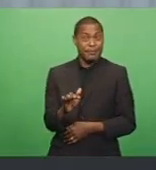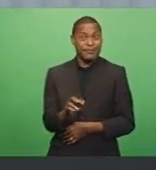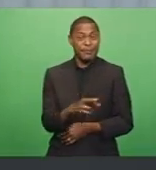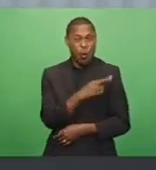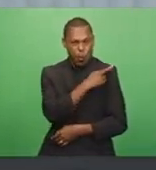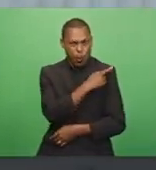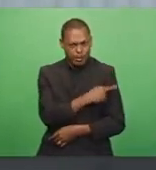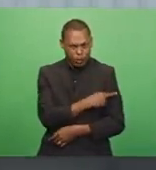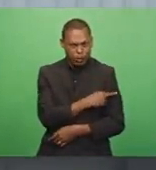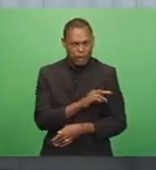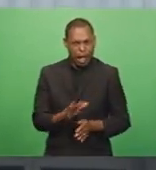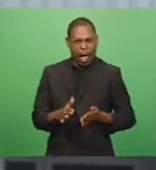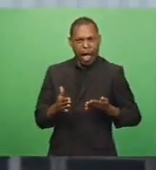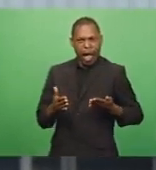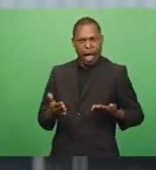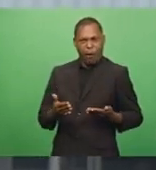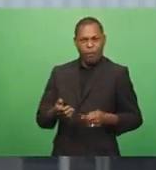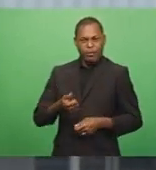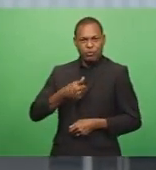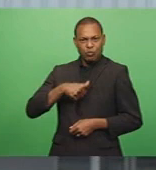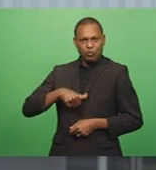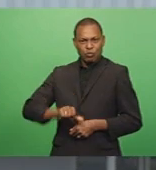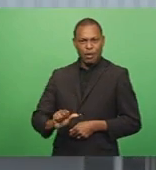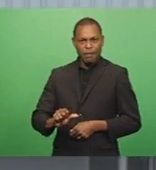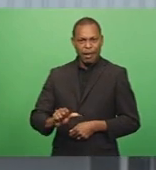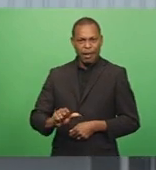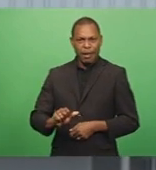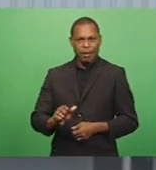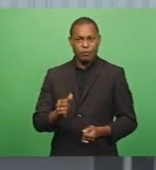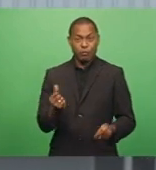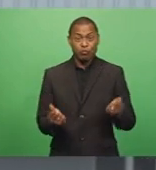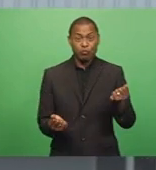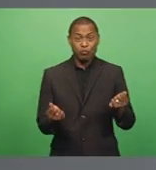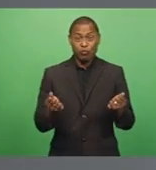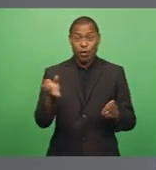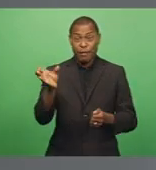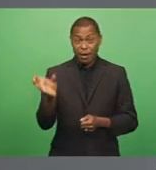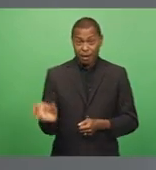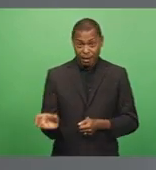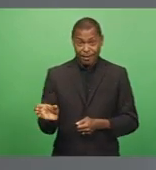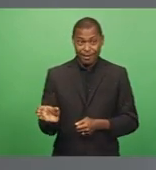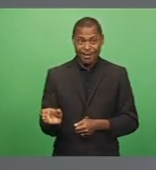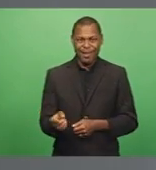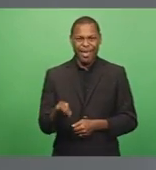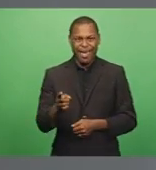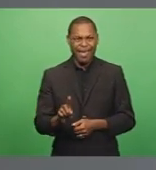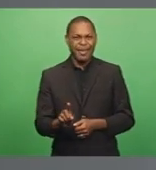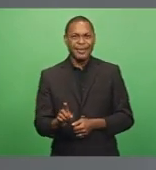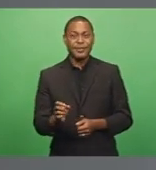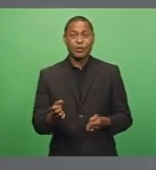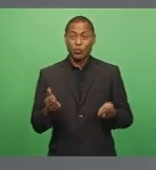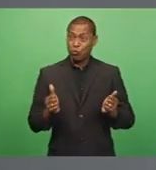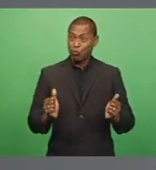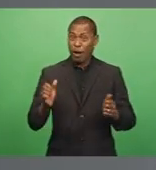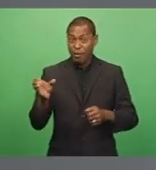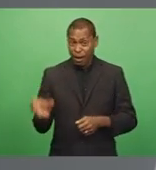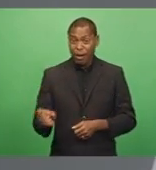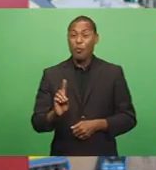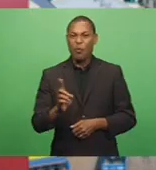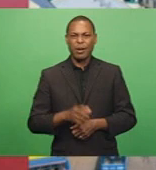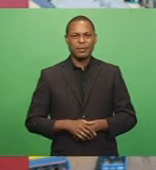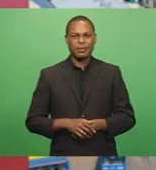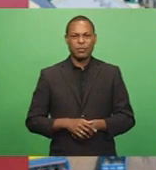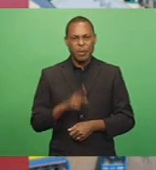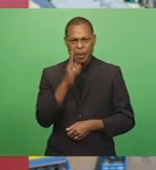conduct of the driver. And the driver similarly is responsible for the conduct of the passengers.